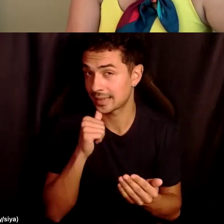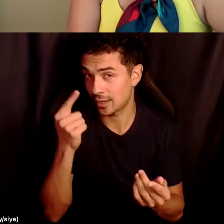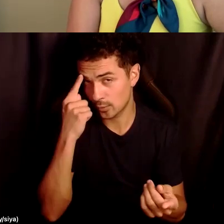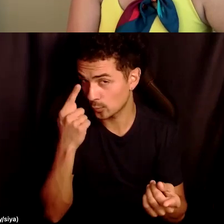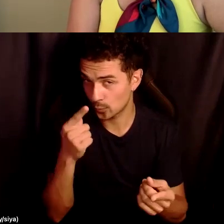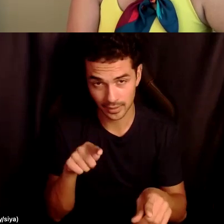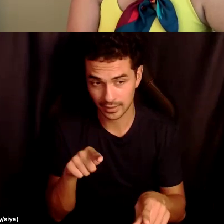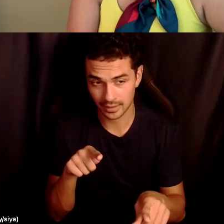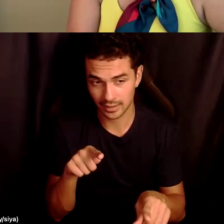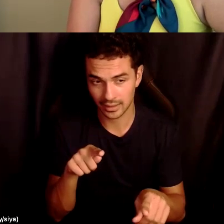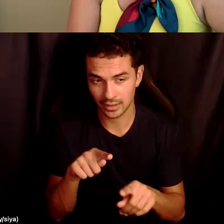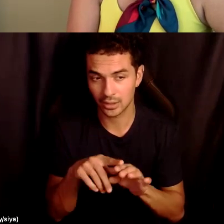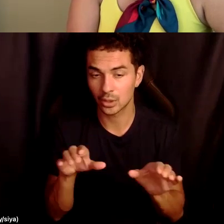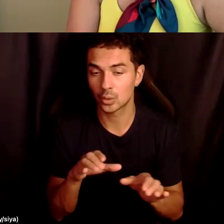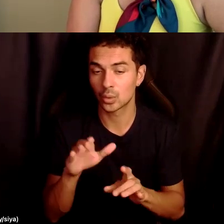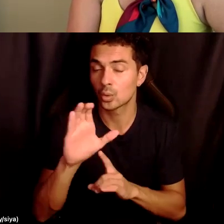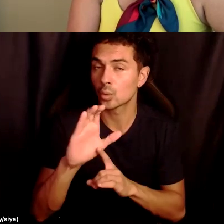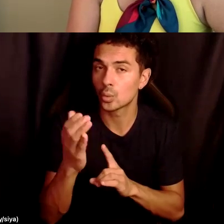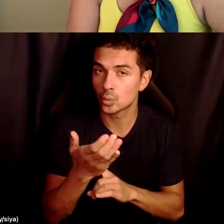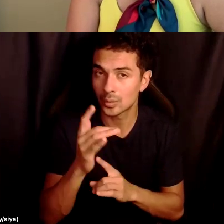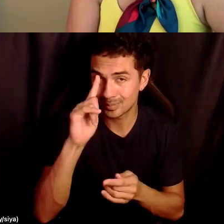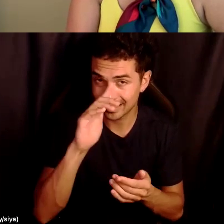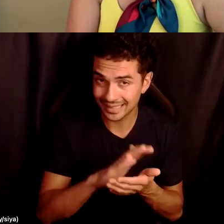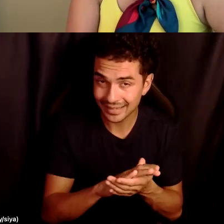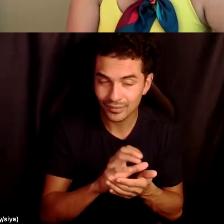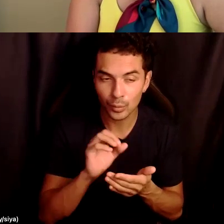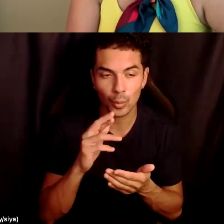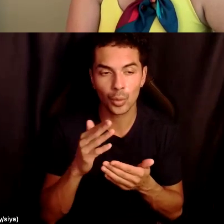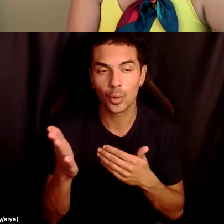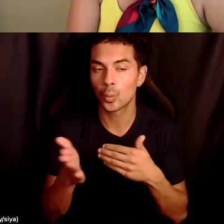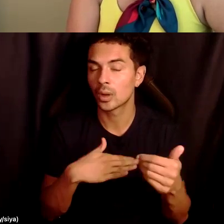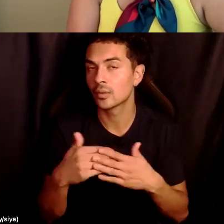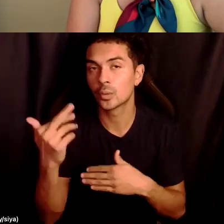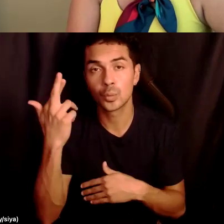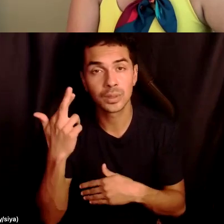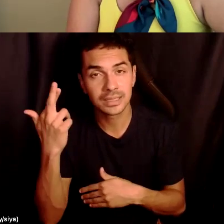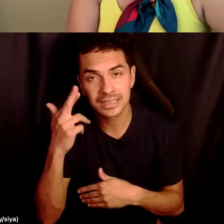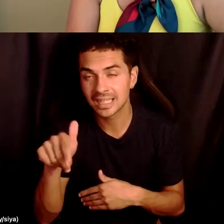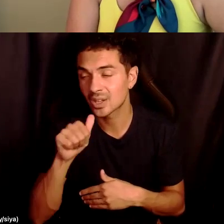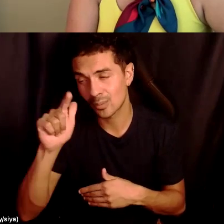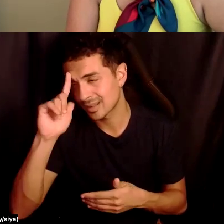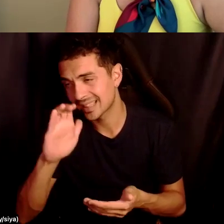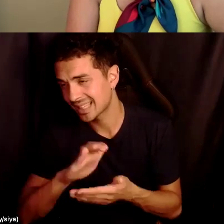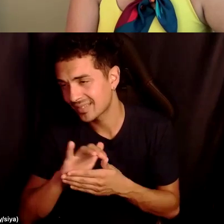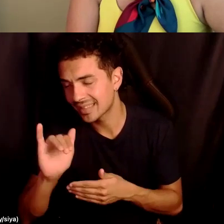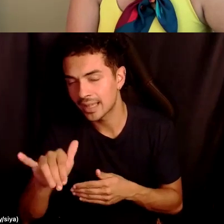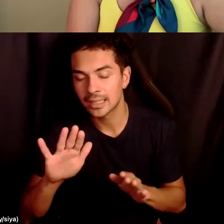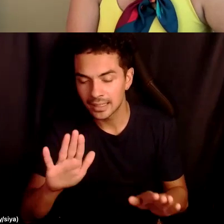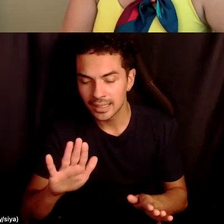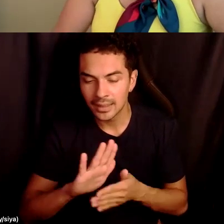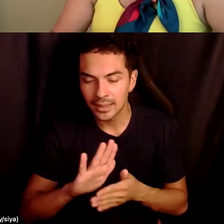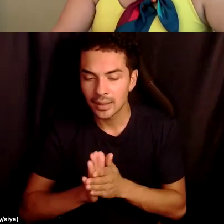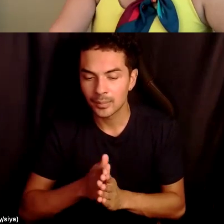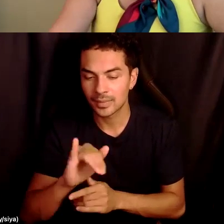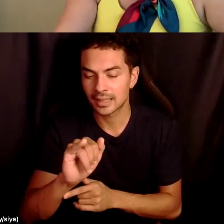just due to cultural belief or due to whatever reason, maybe that's just something they don't believe in. So really being inclusive